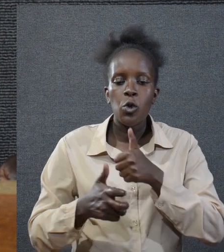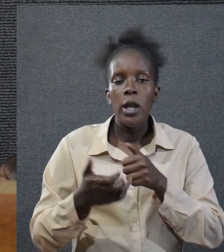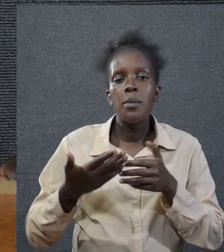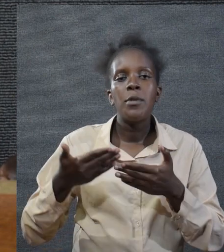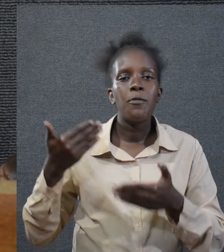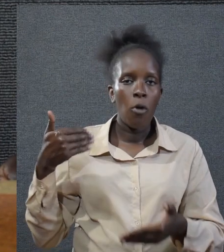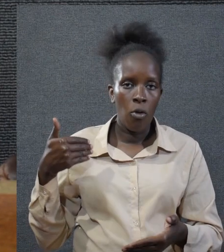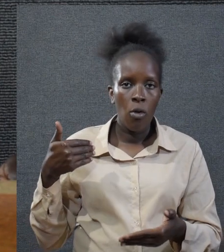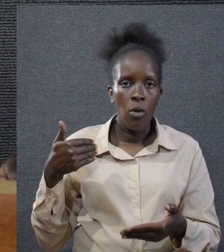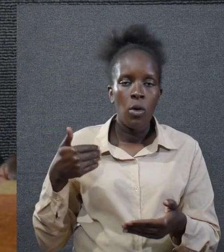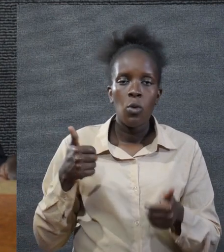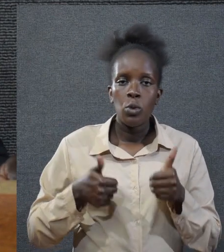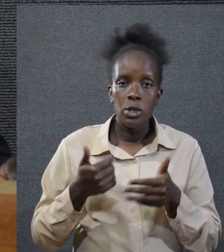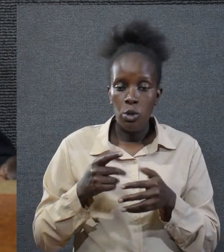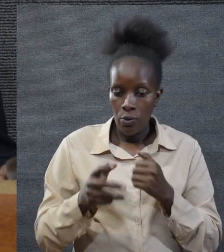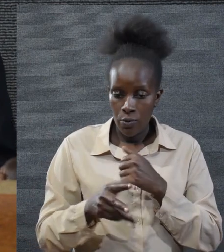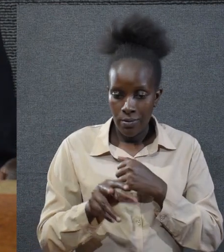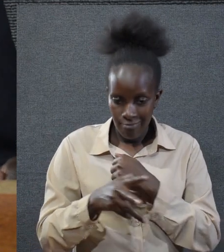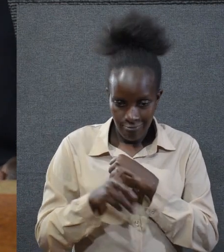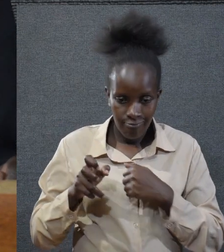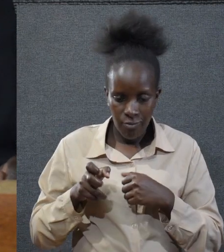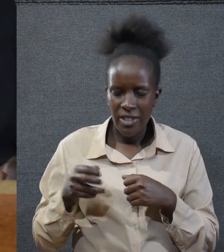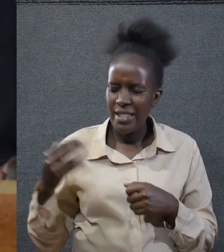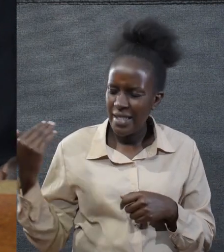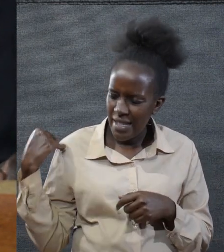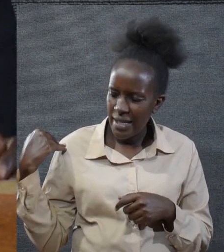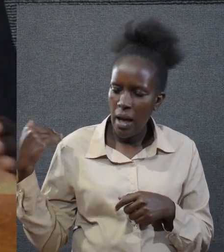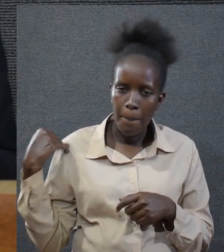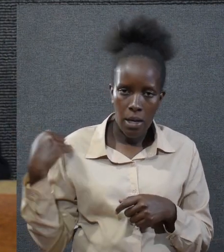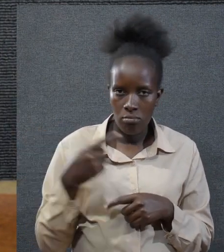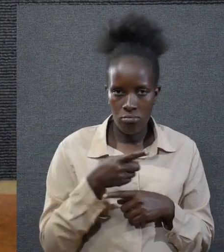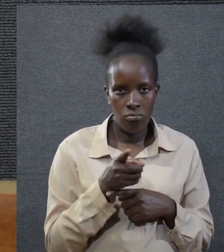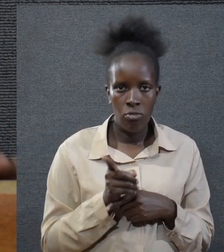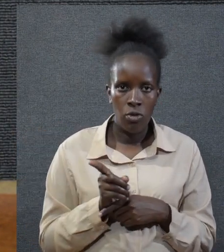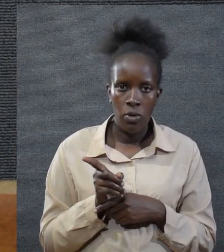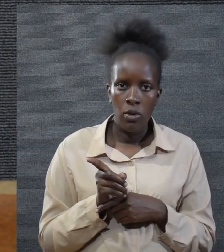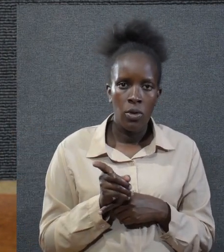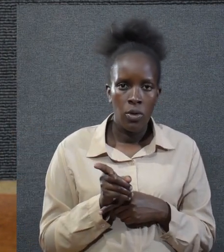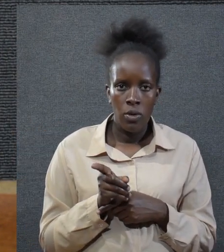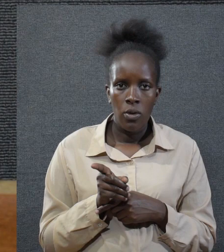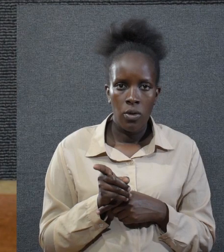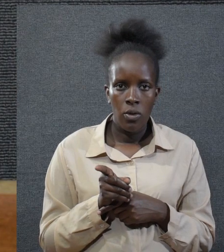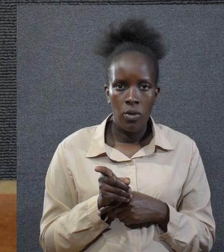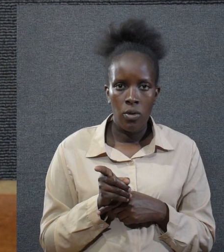you have stolen you have taken it is disturbing you